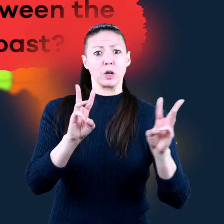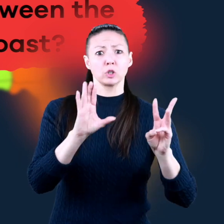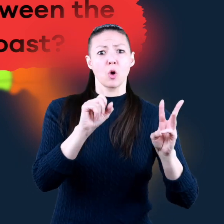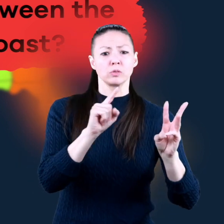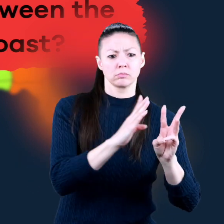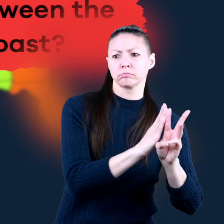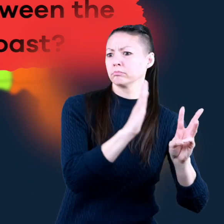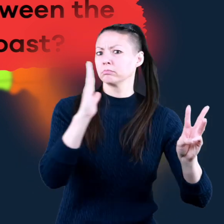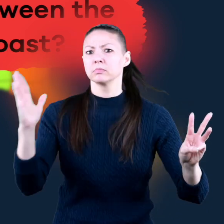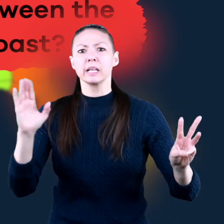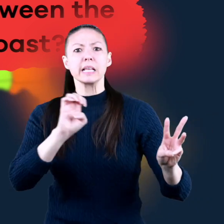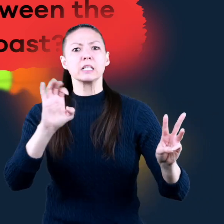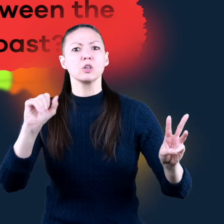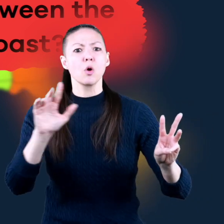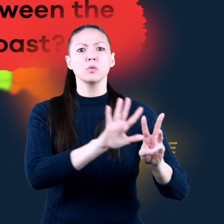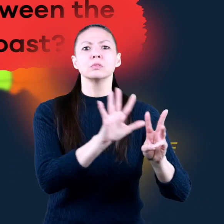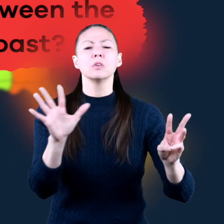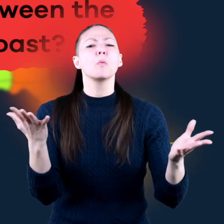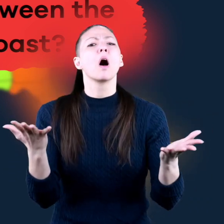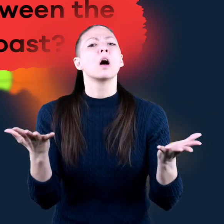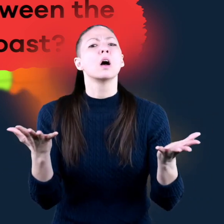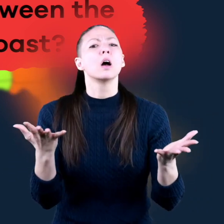and the East Coast?